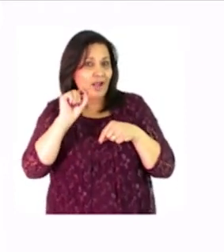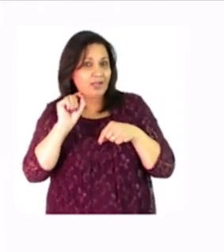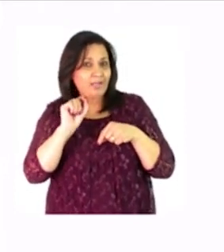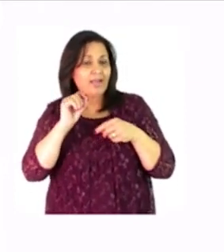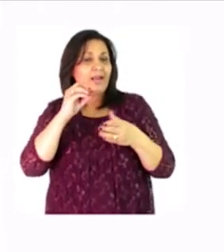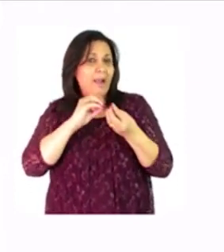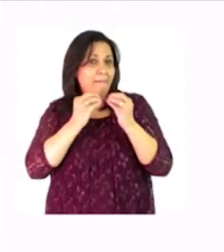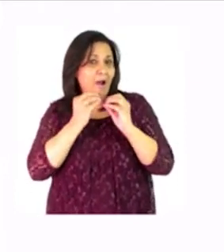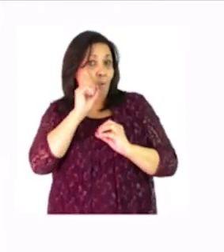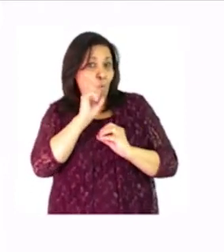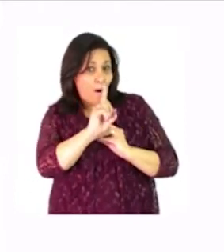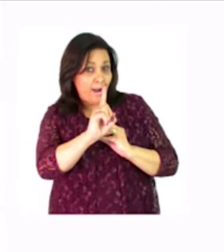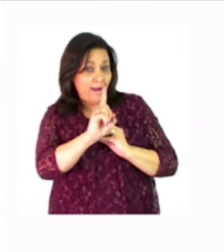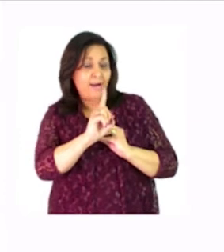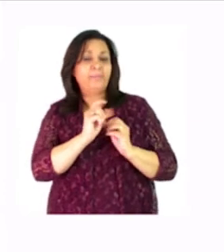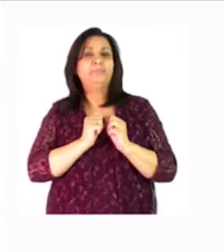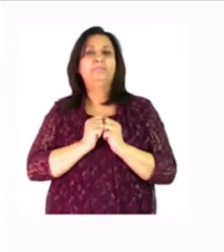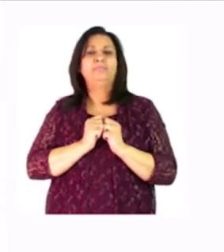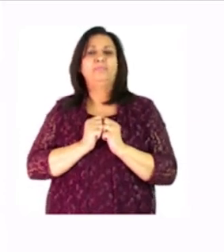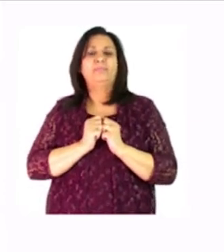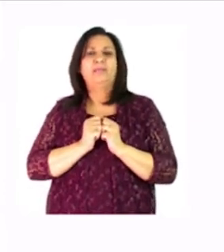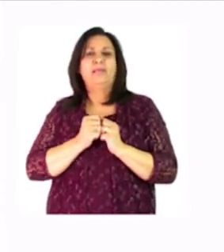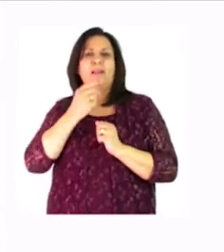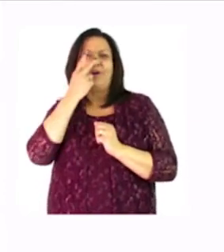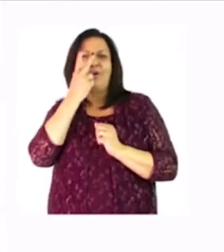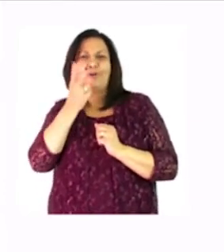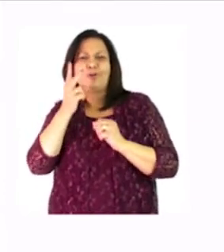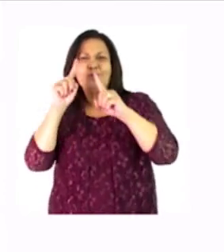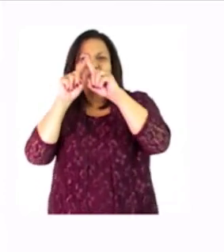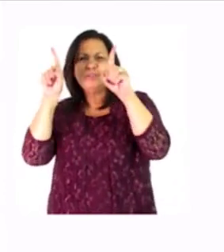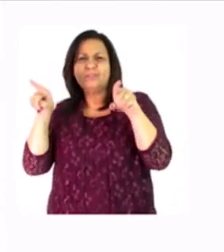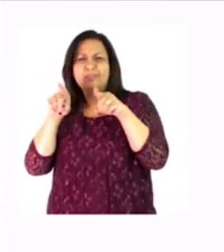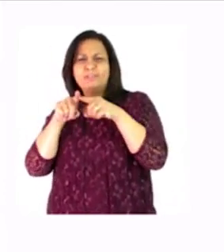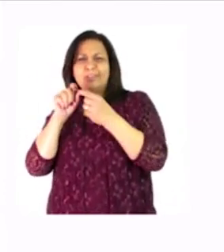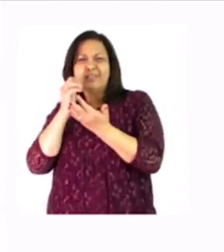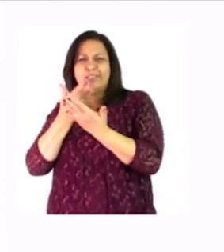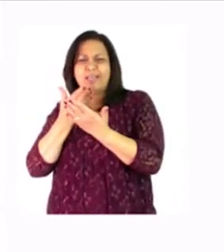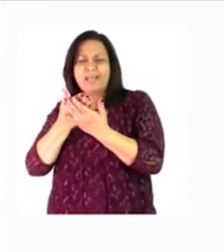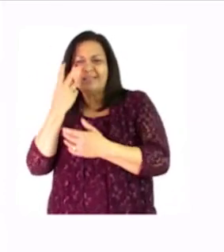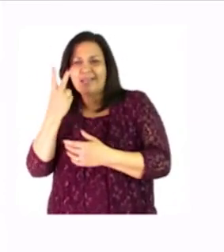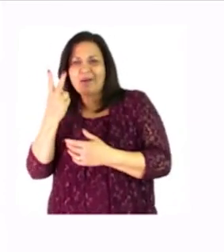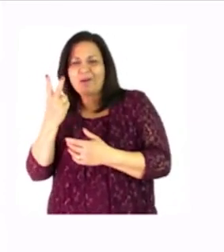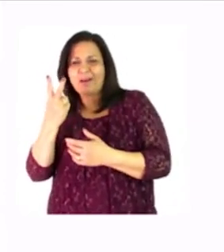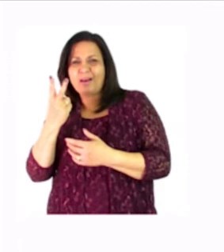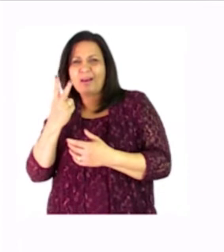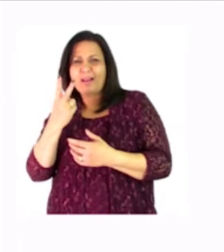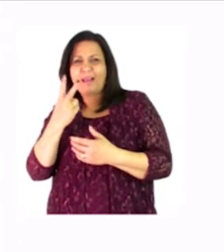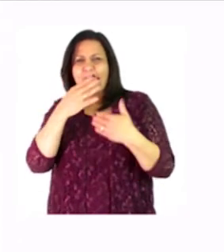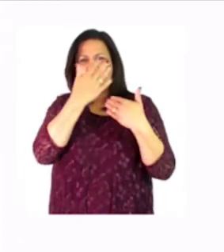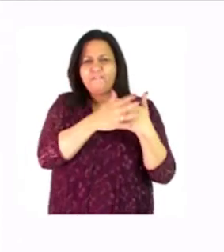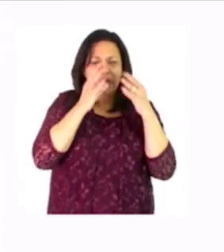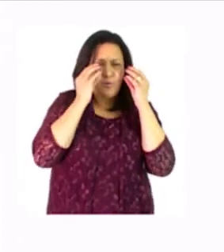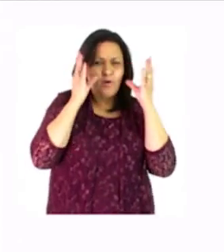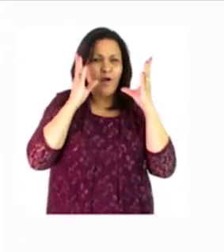below the bed let's look for the second picture when you have woken up what is the next